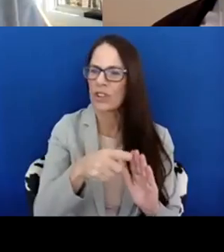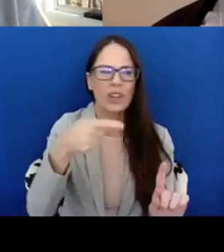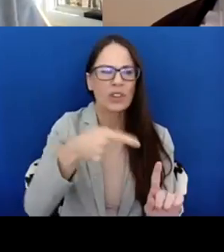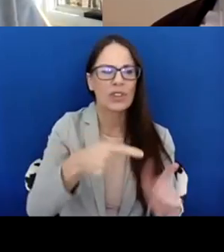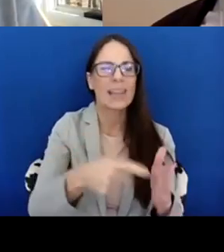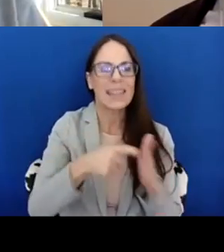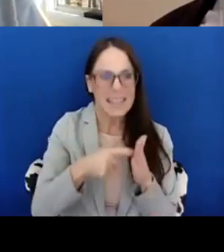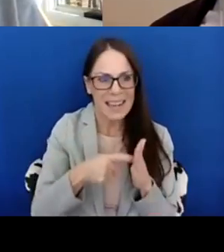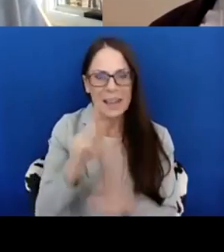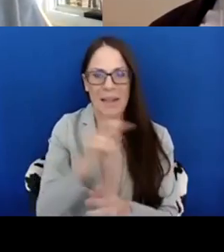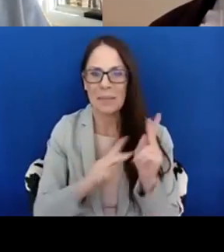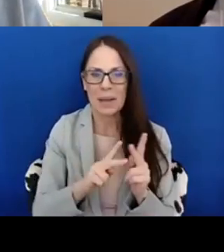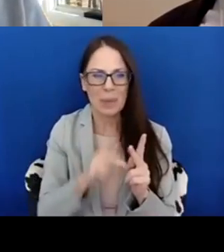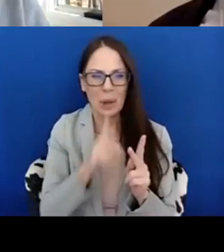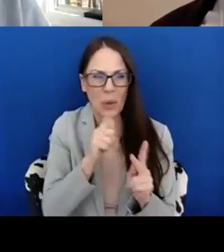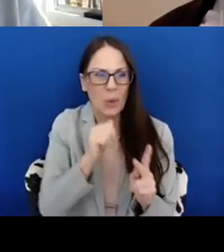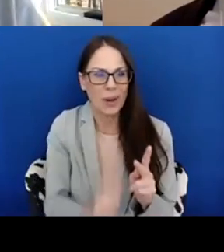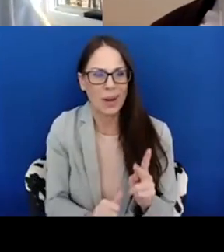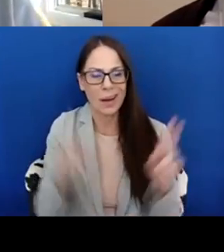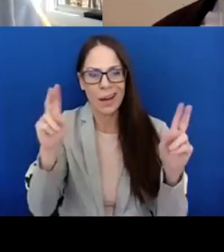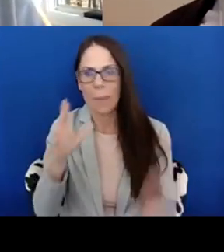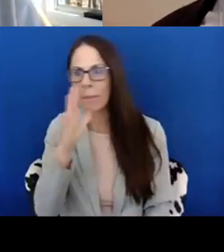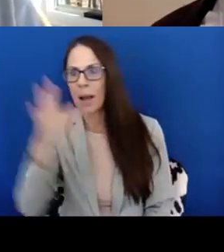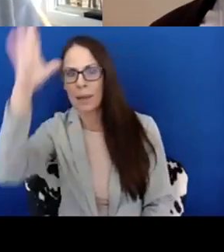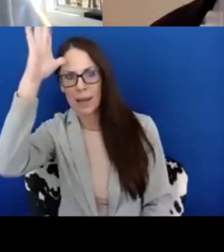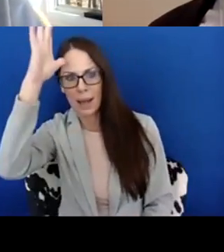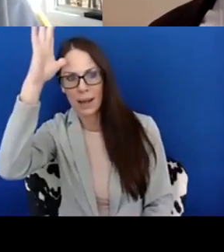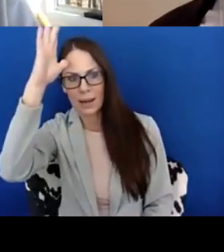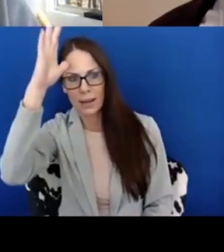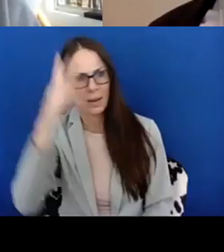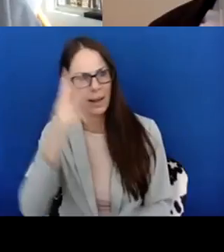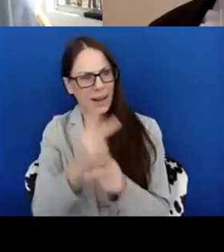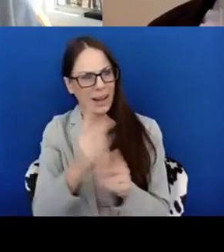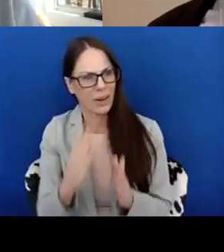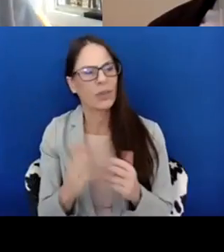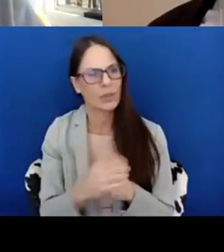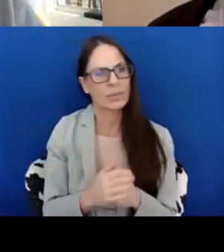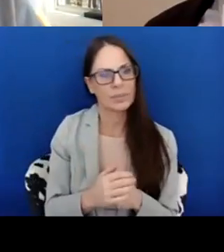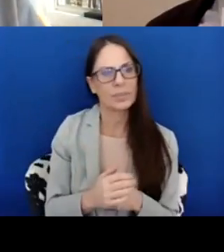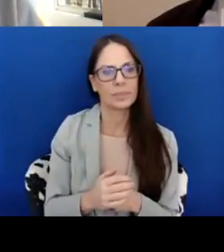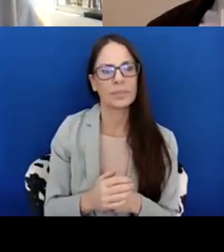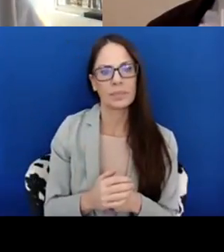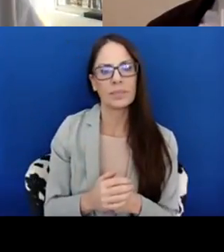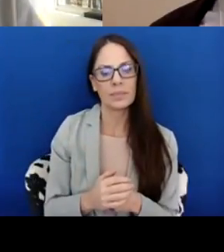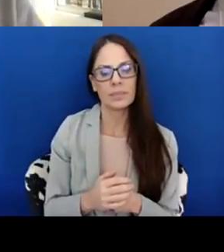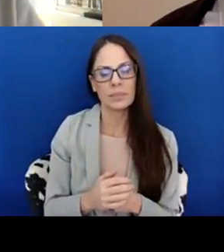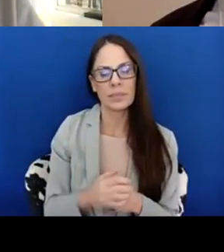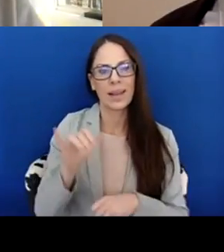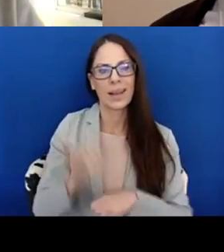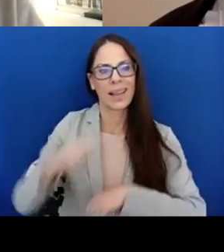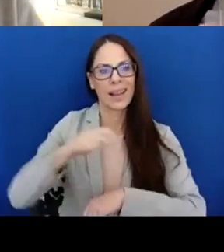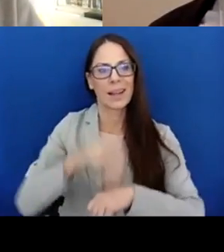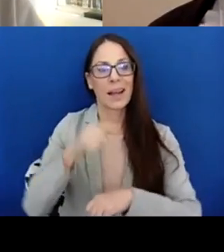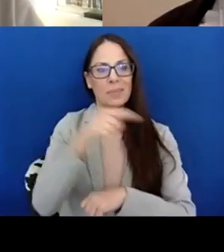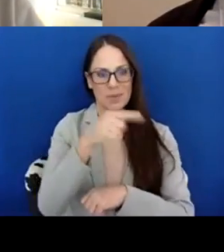that, that weren't mom, dad, and a caregiver, uh, and, um, and at that point she, she